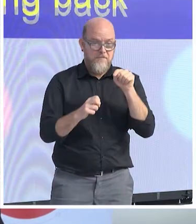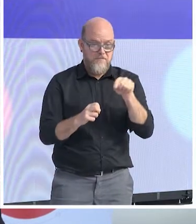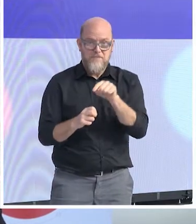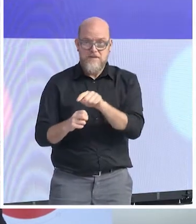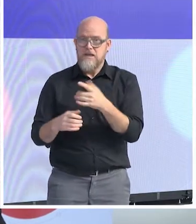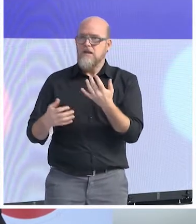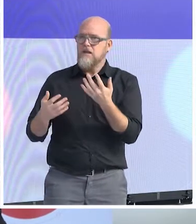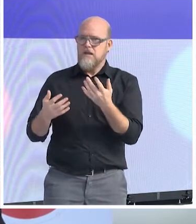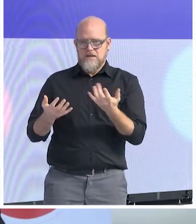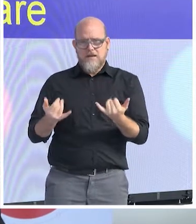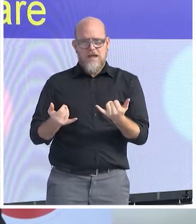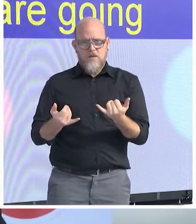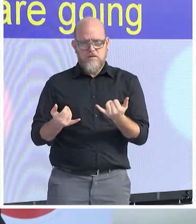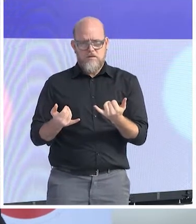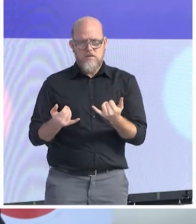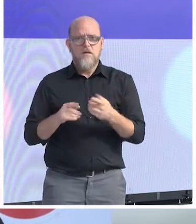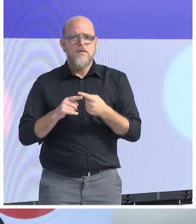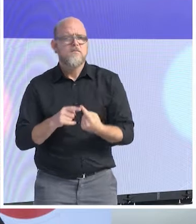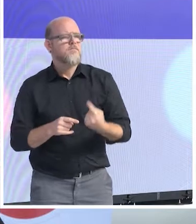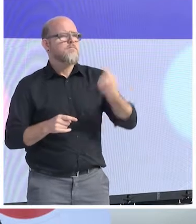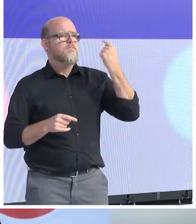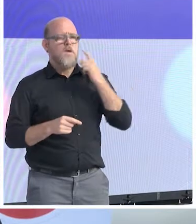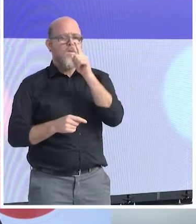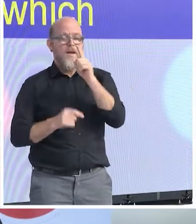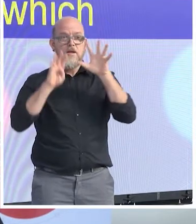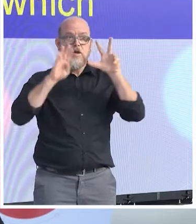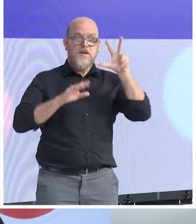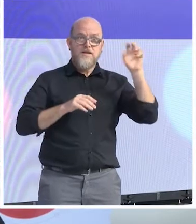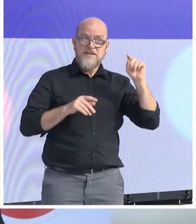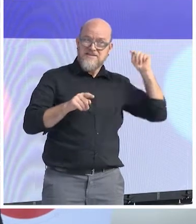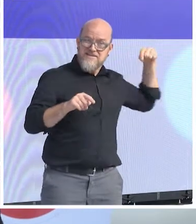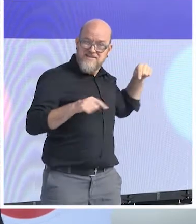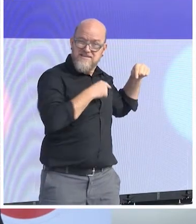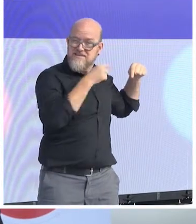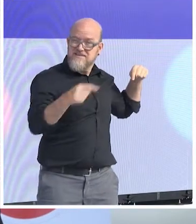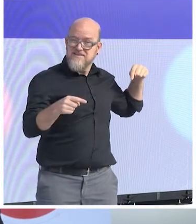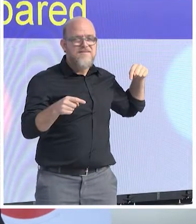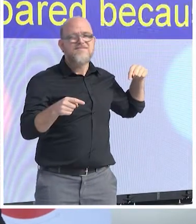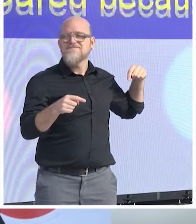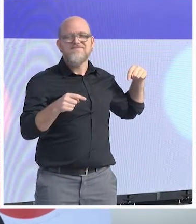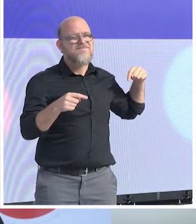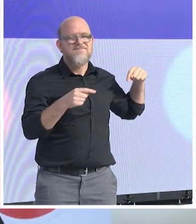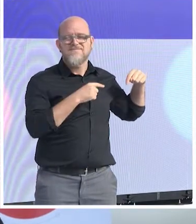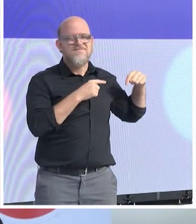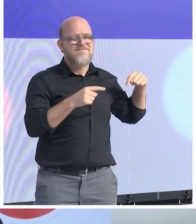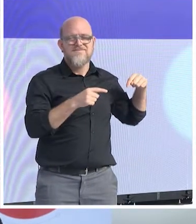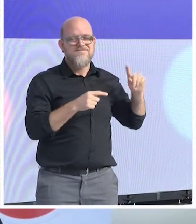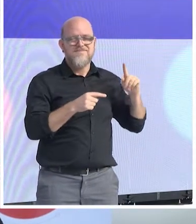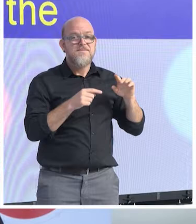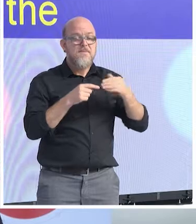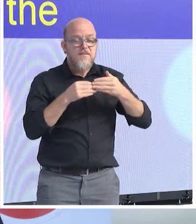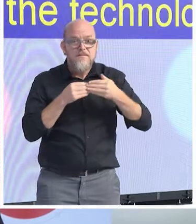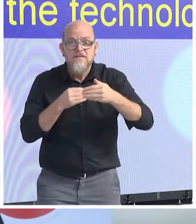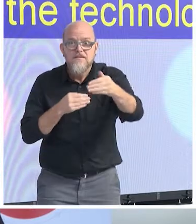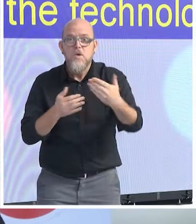are going to face a problem for which we have not been prepared because our expectations was the technological development, basically